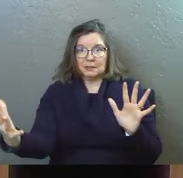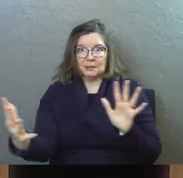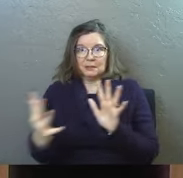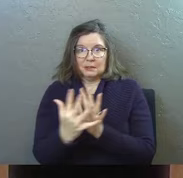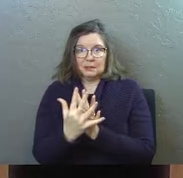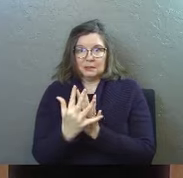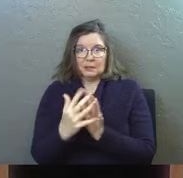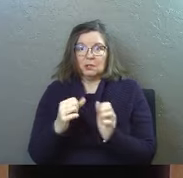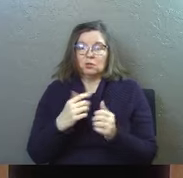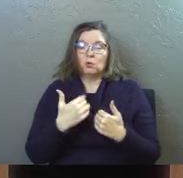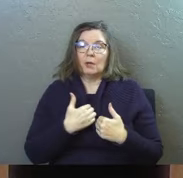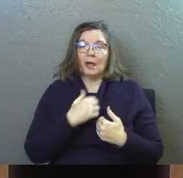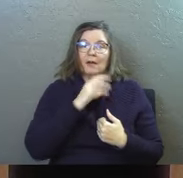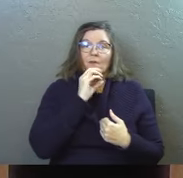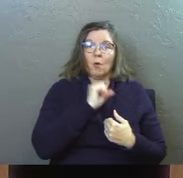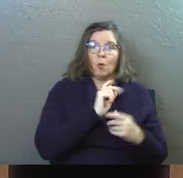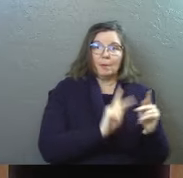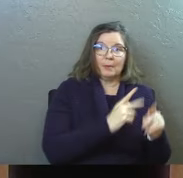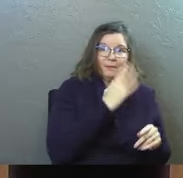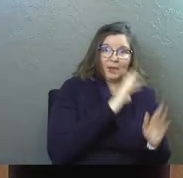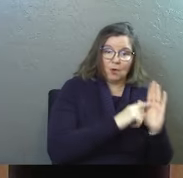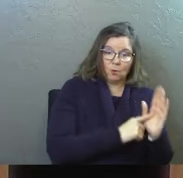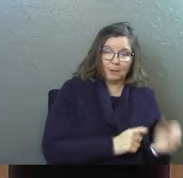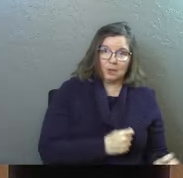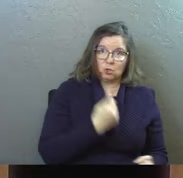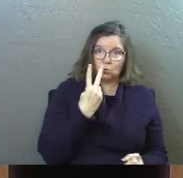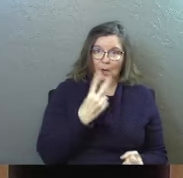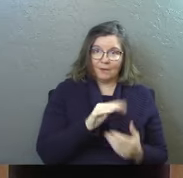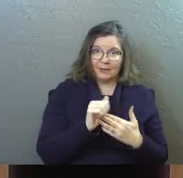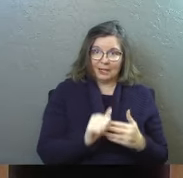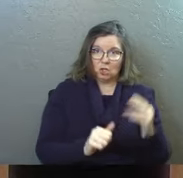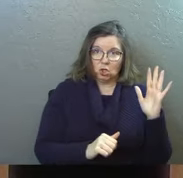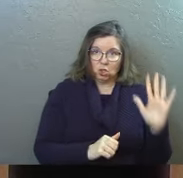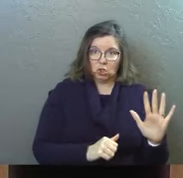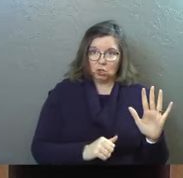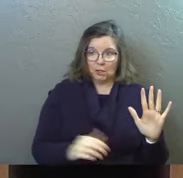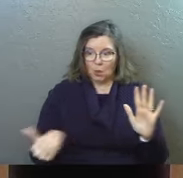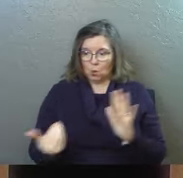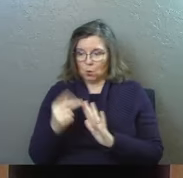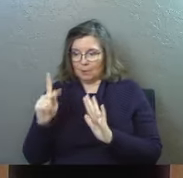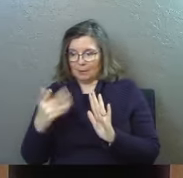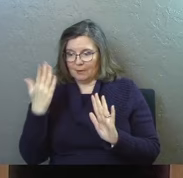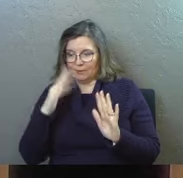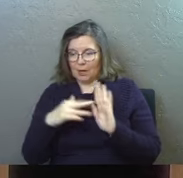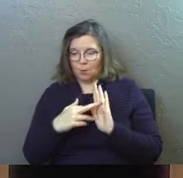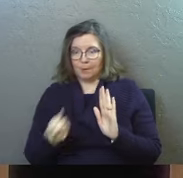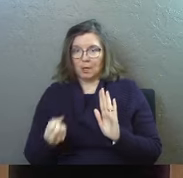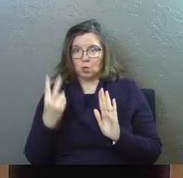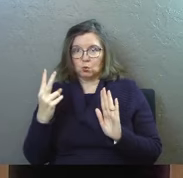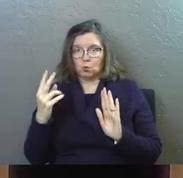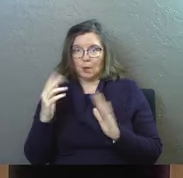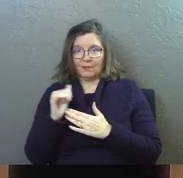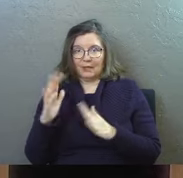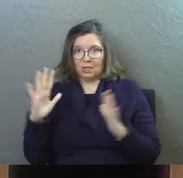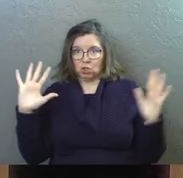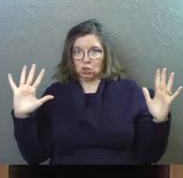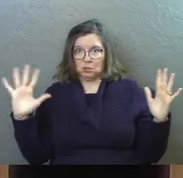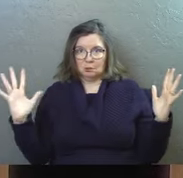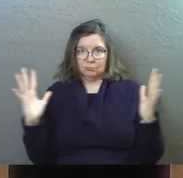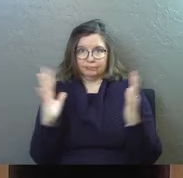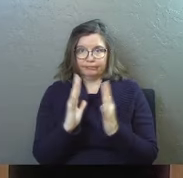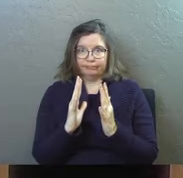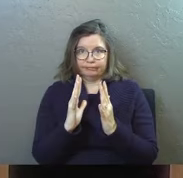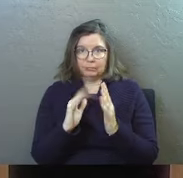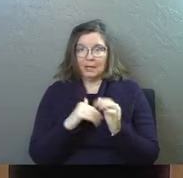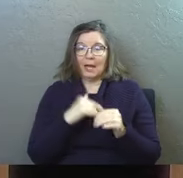and so you've got the old people of God represented by 12 leaders the new people of God represented by 12 leaders and that idea even